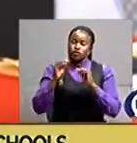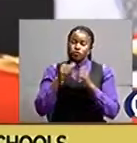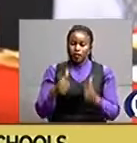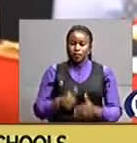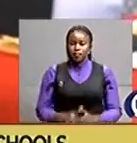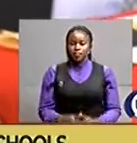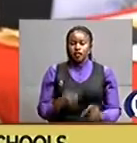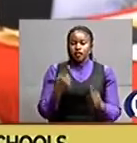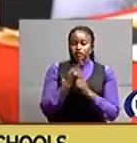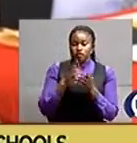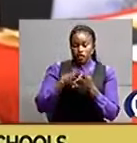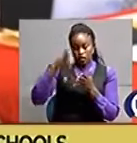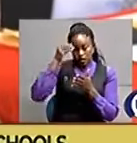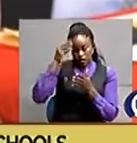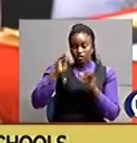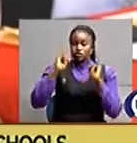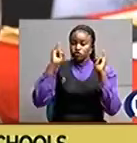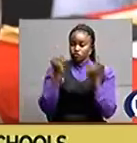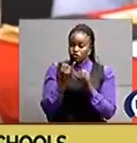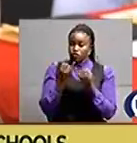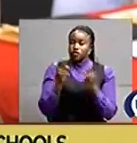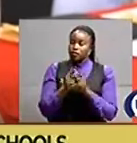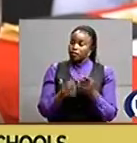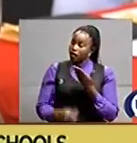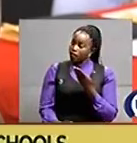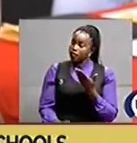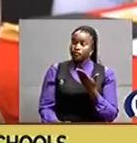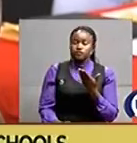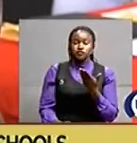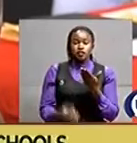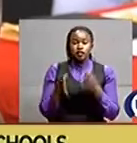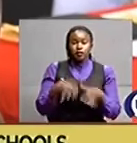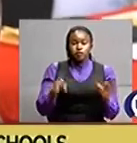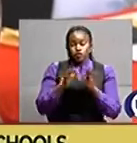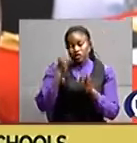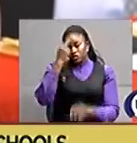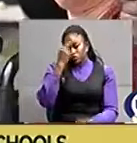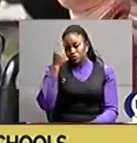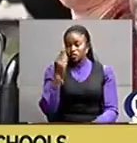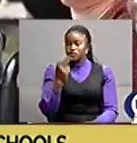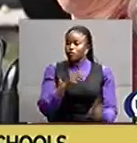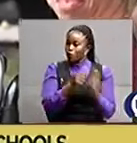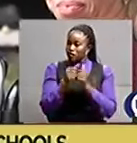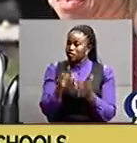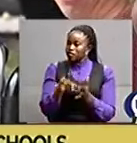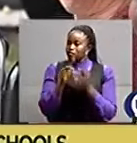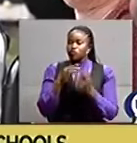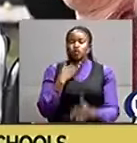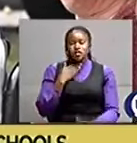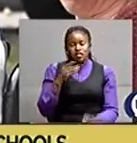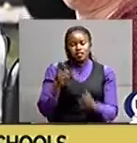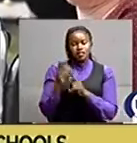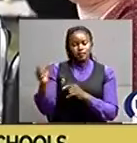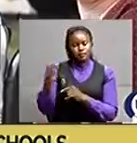institutions seemingly adapted the need to accommodate learners with special needs, despite few challenges. A